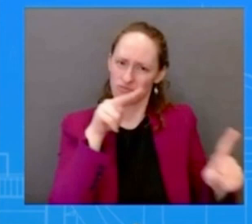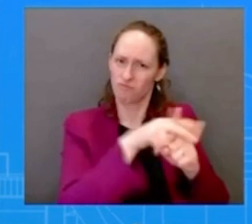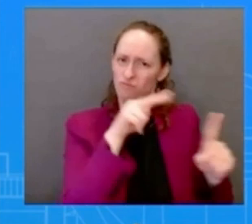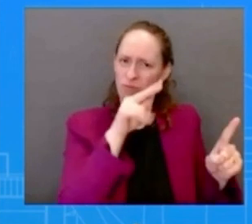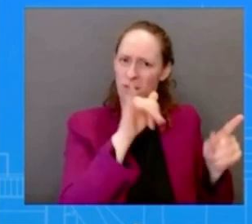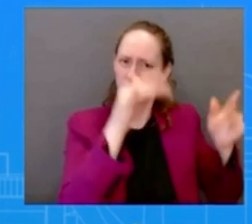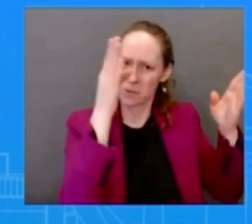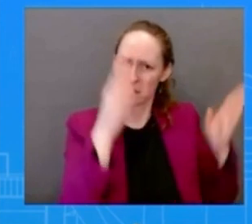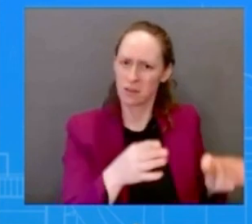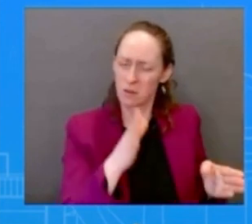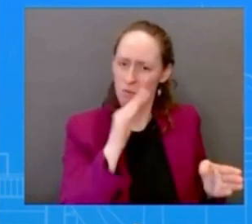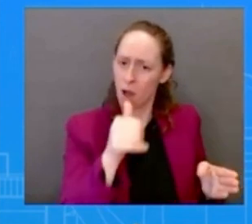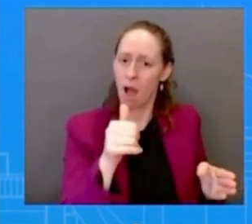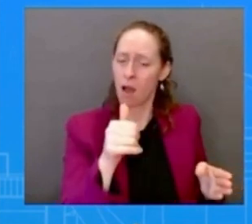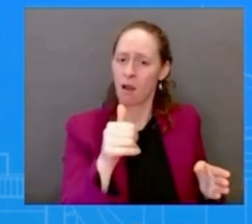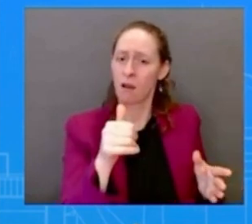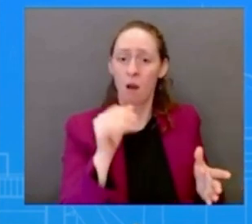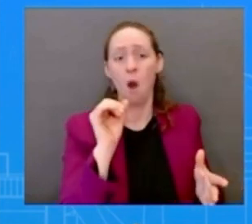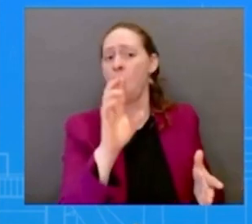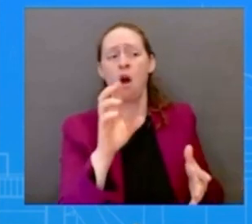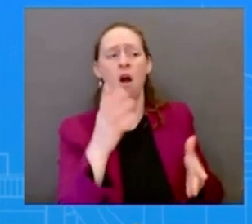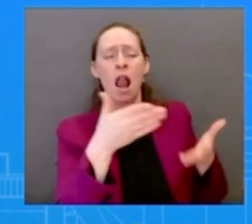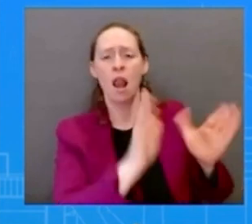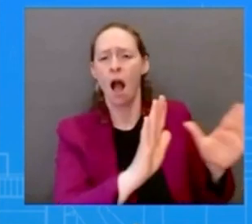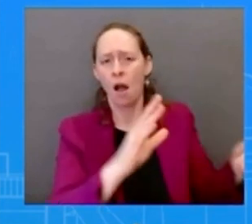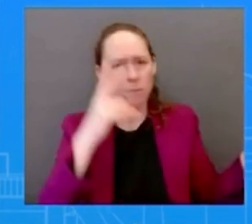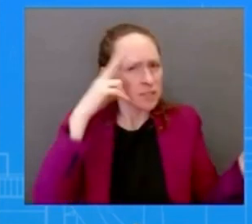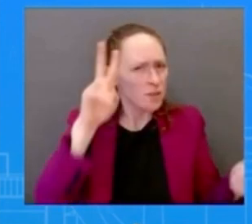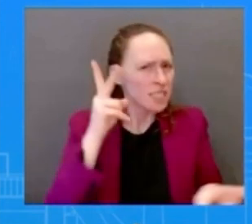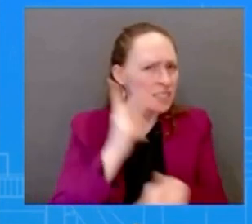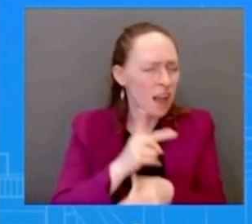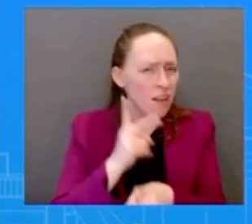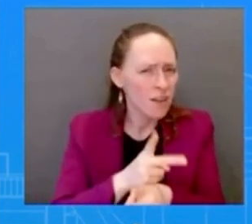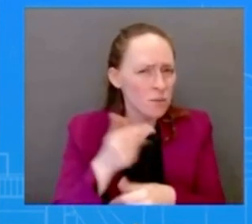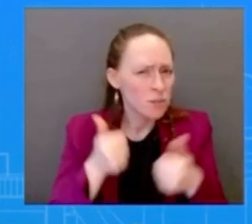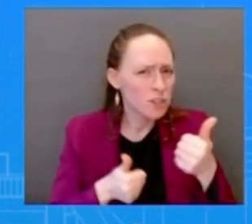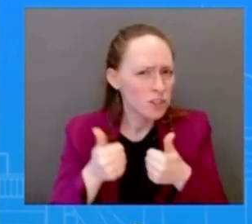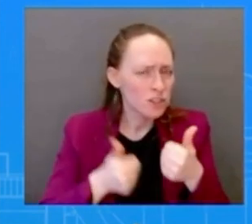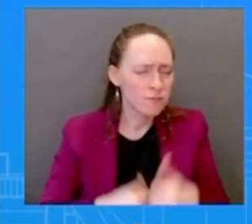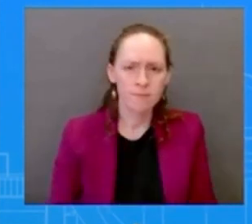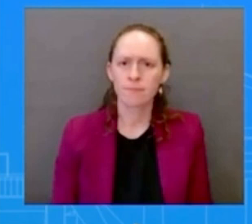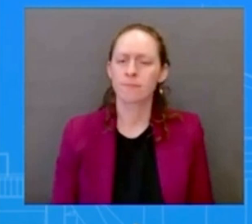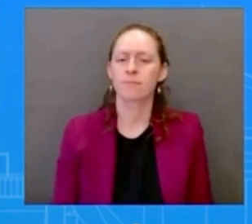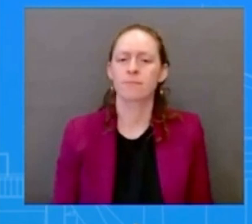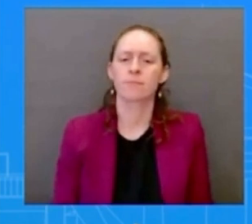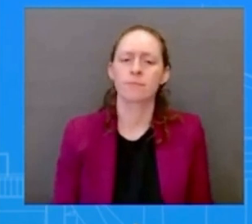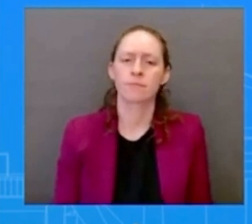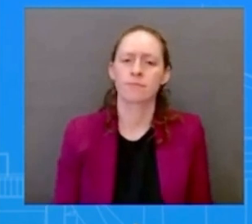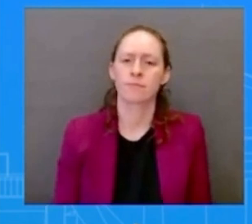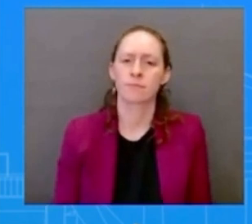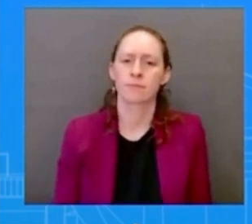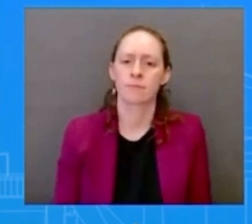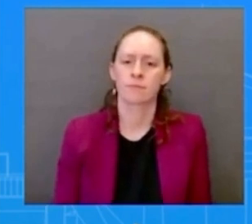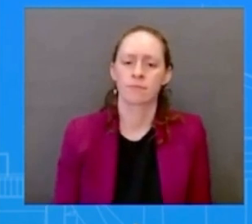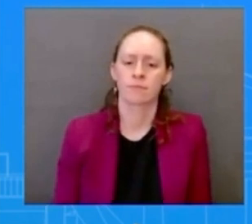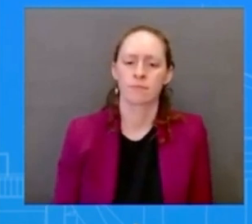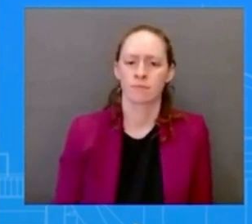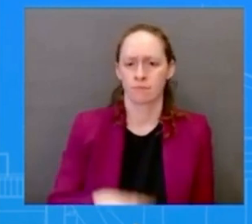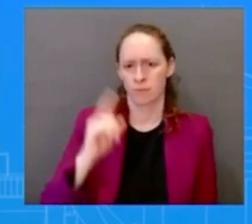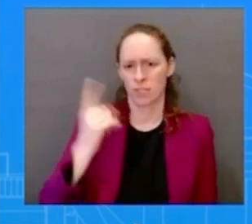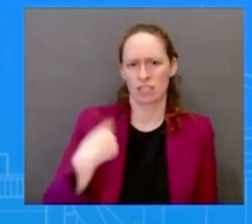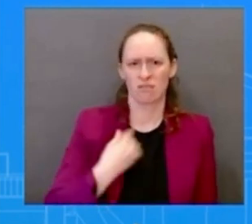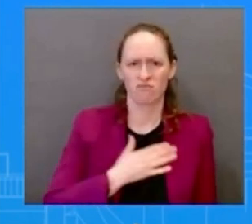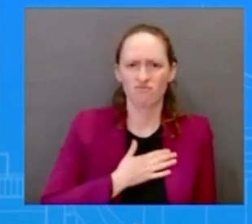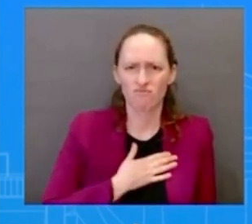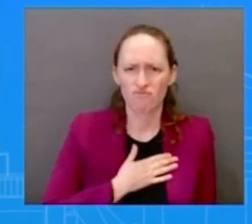it is devastating what occurred and certainly um uh the tragedy is just devastating and we've been following